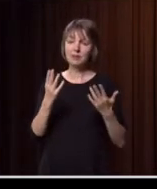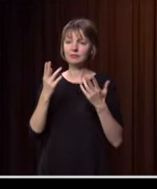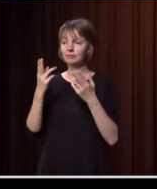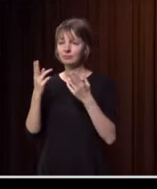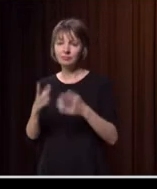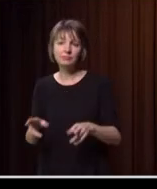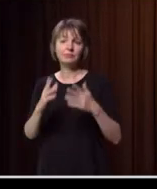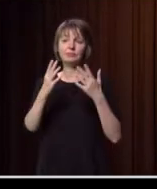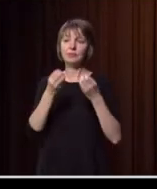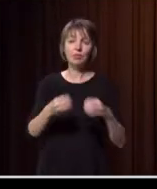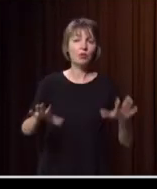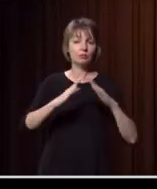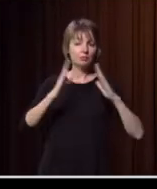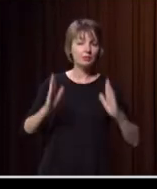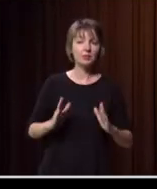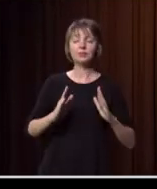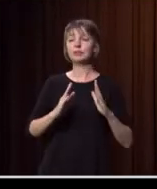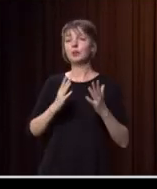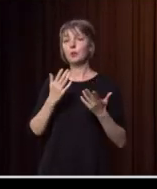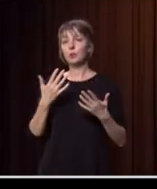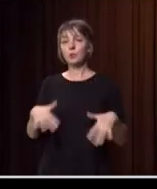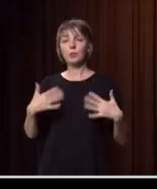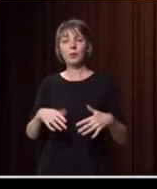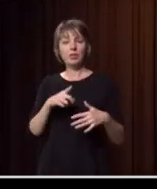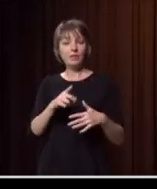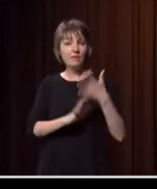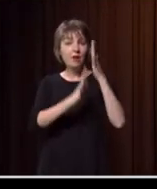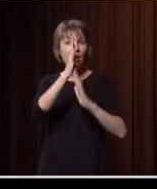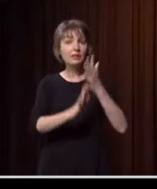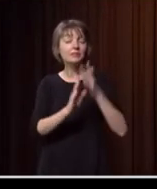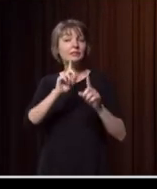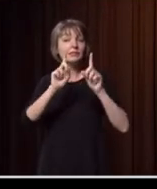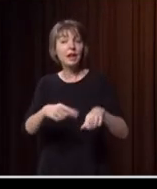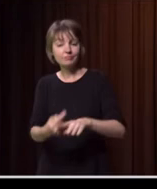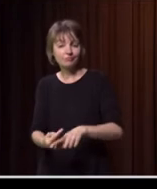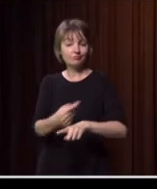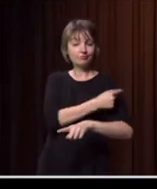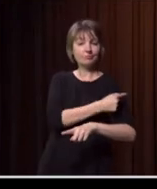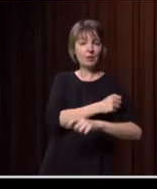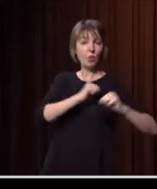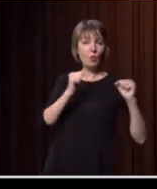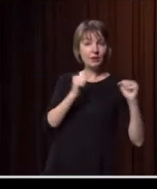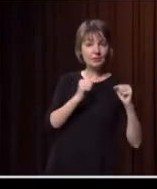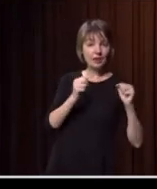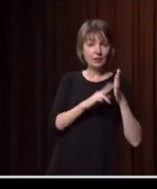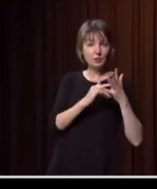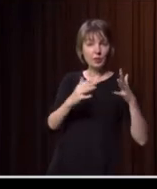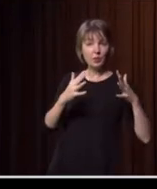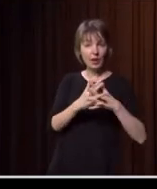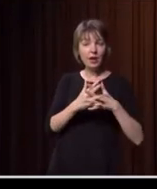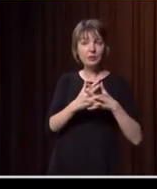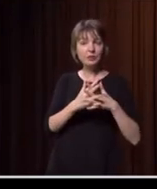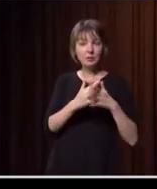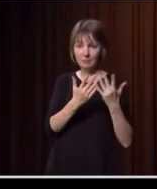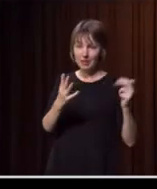lot of people forget is that the fires actually started way back in the middle of winter for New South Wales. We were averaging